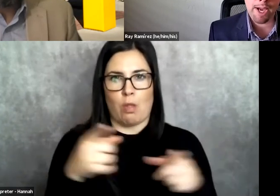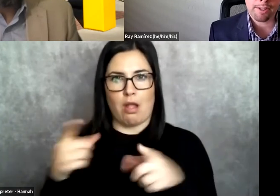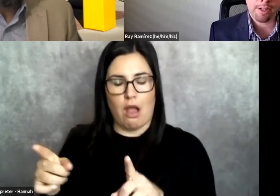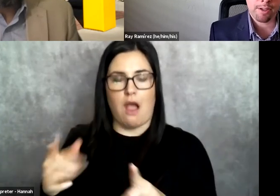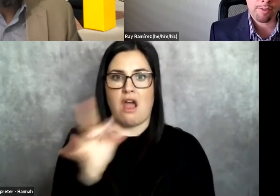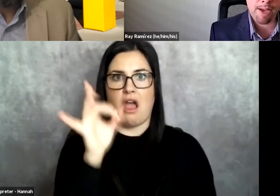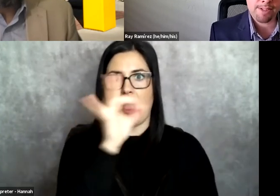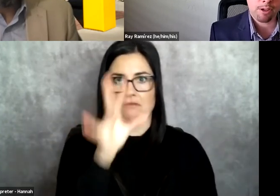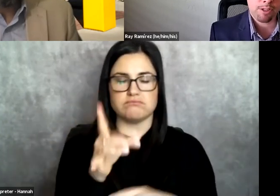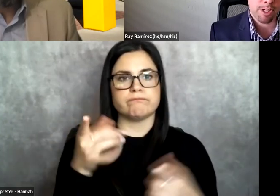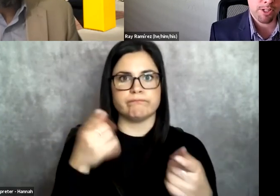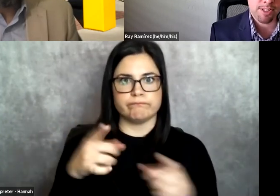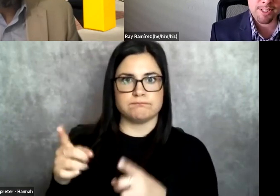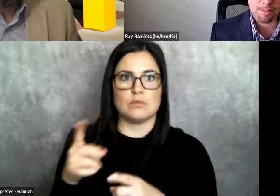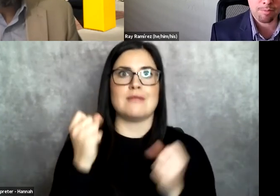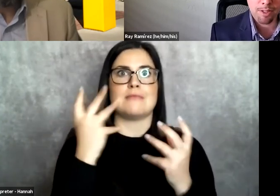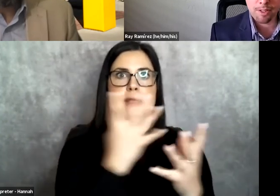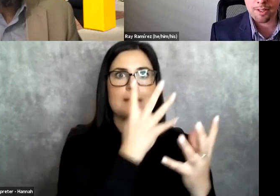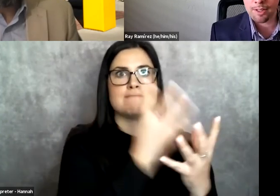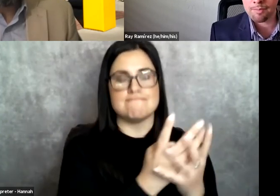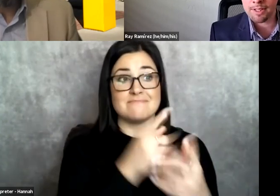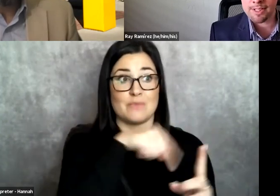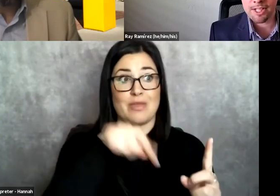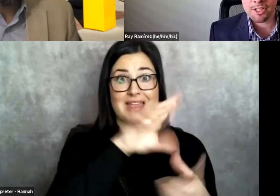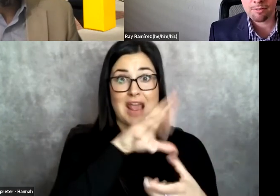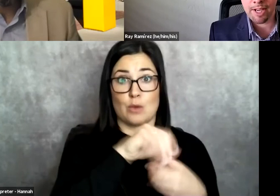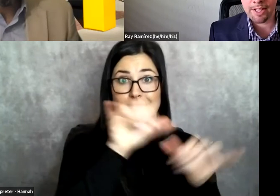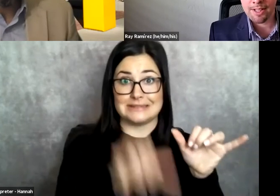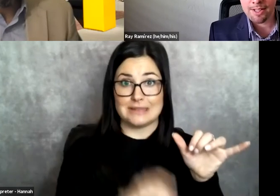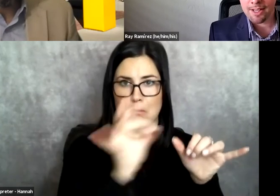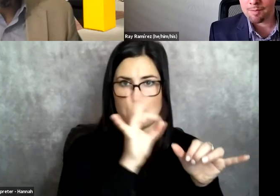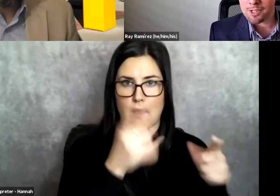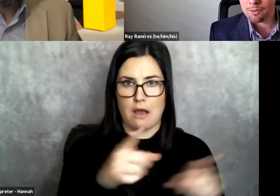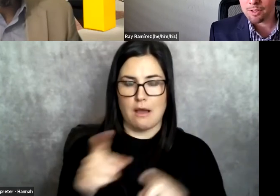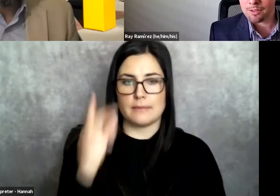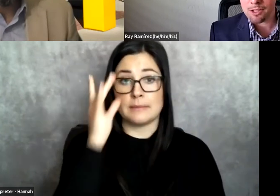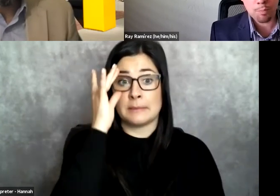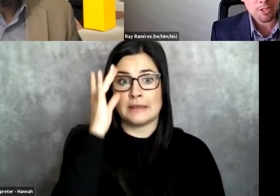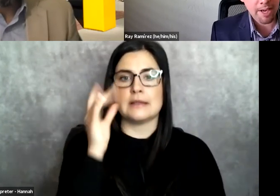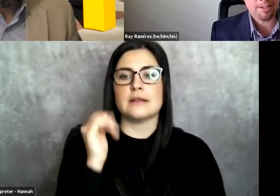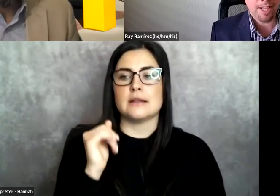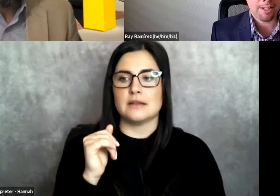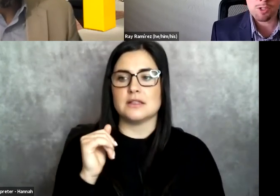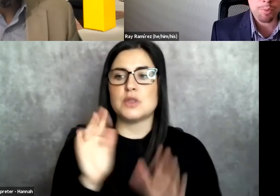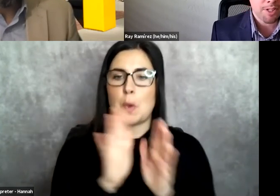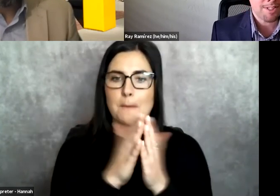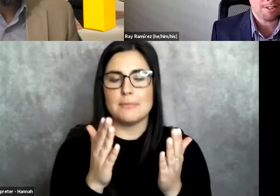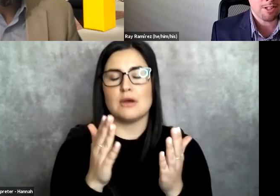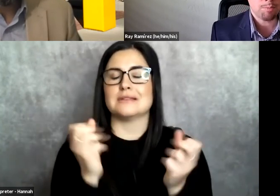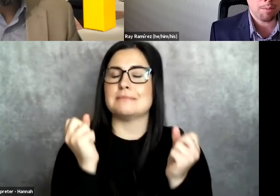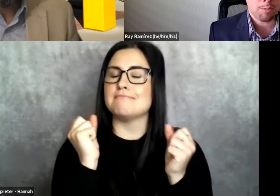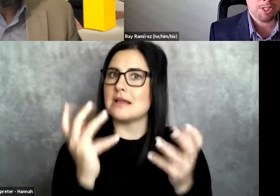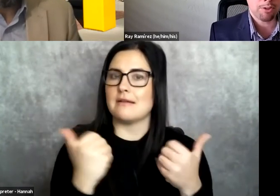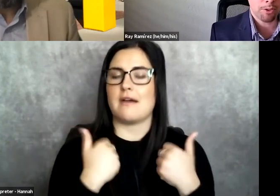impact of the mass incarceration system in this nation, right? So there's books, right? Danny, there's books,